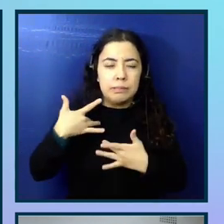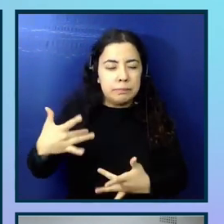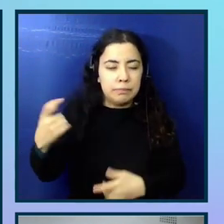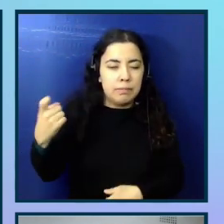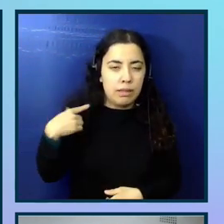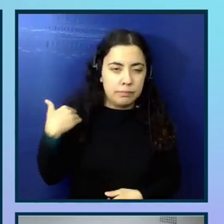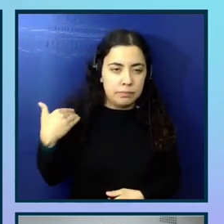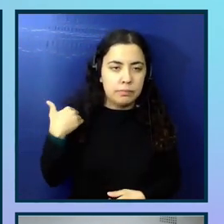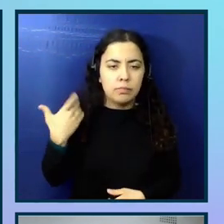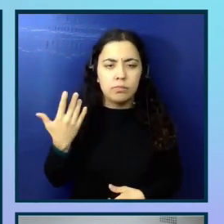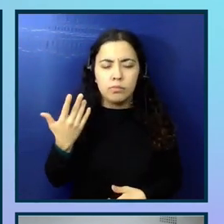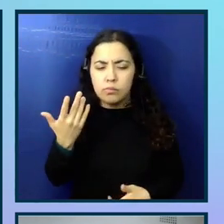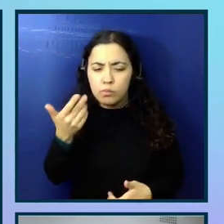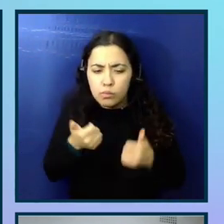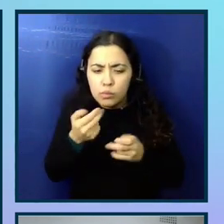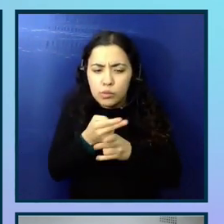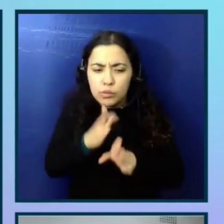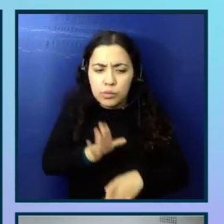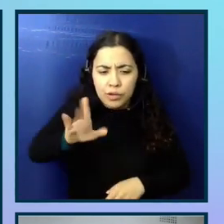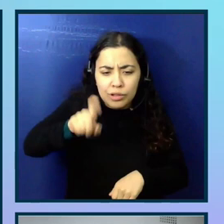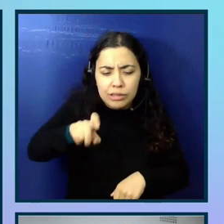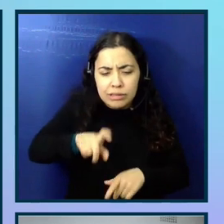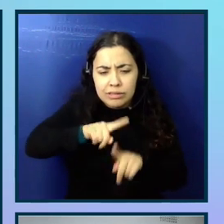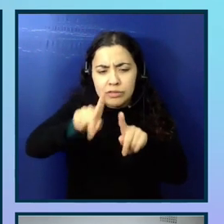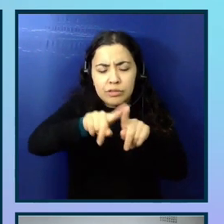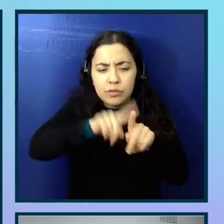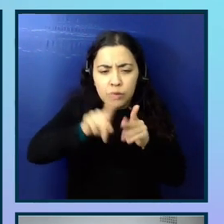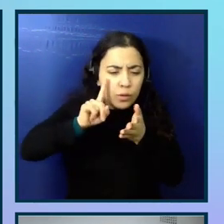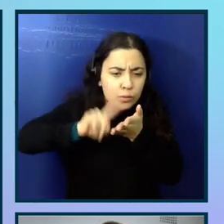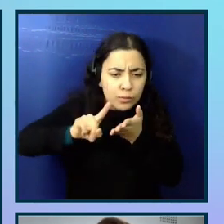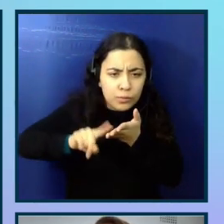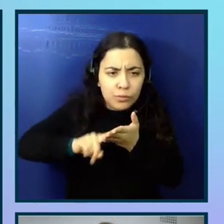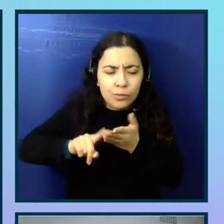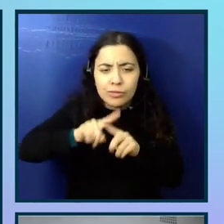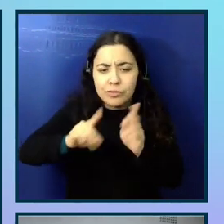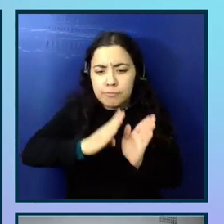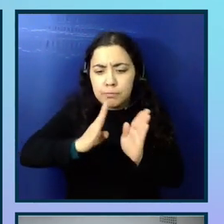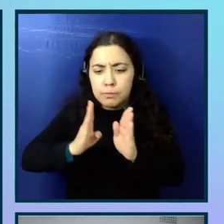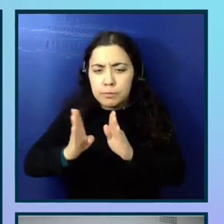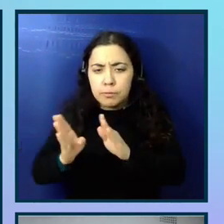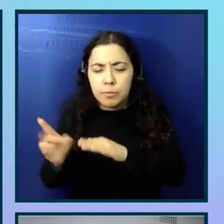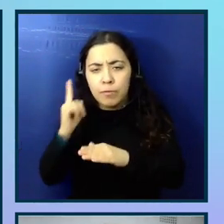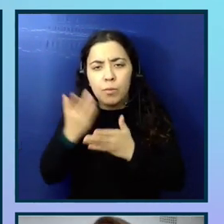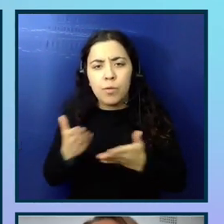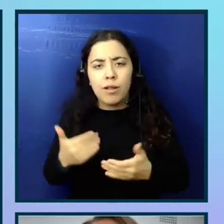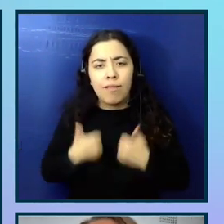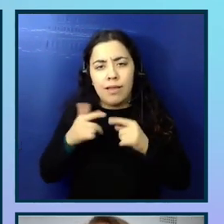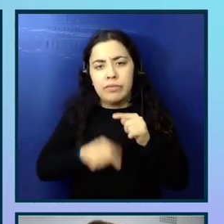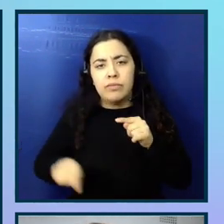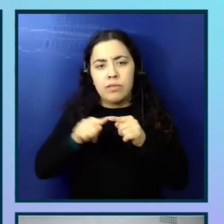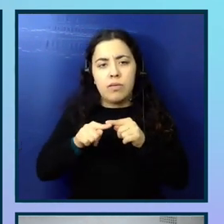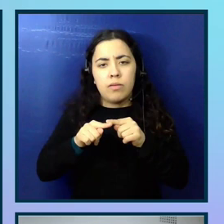on for different research methods and stages of the product lifecycle. The following stages and